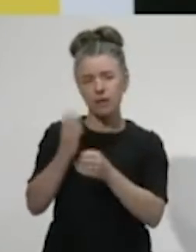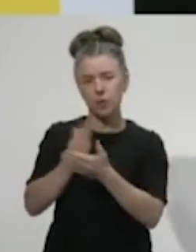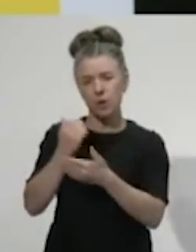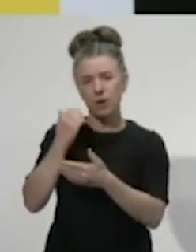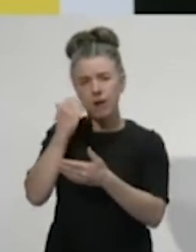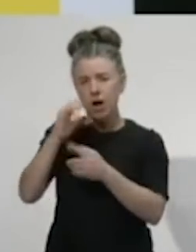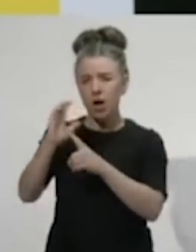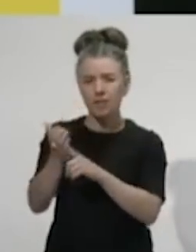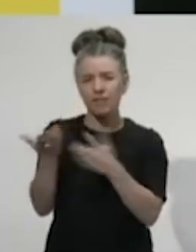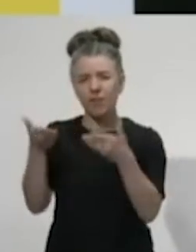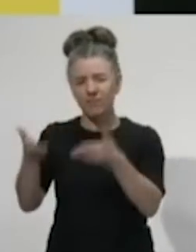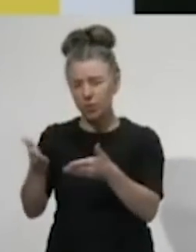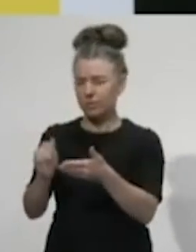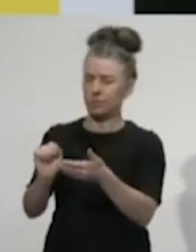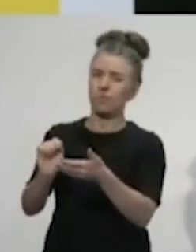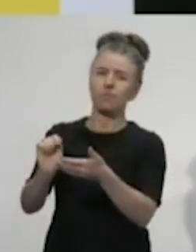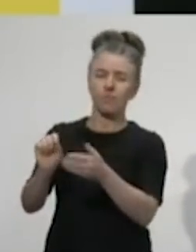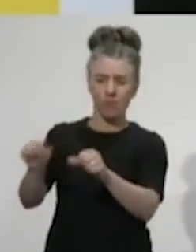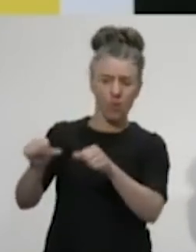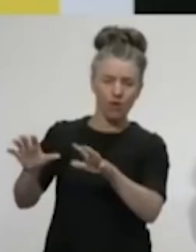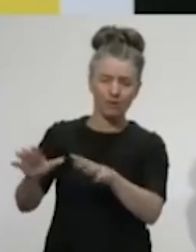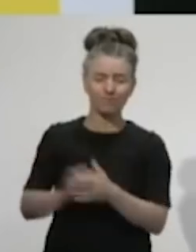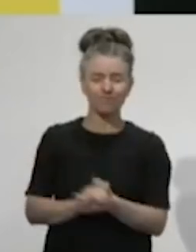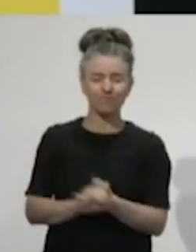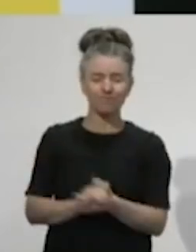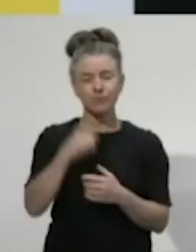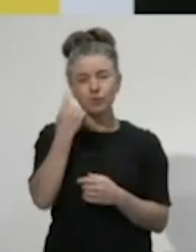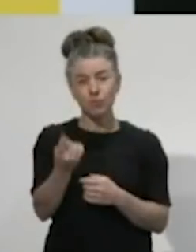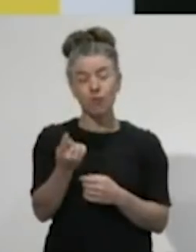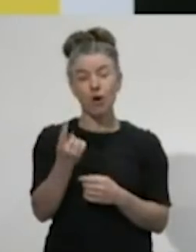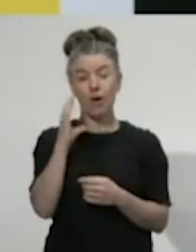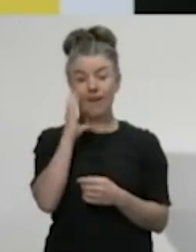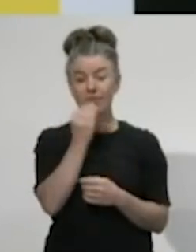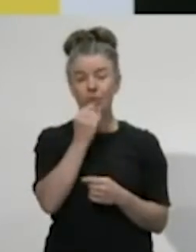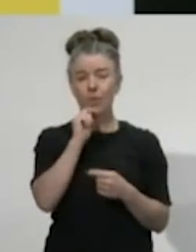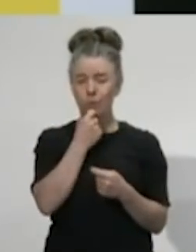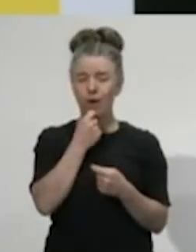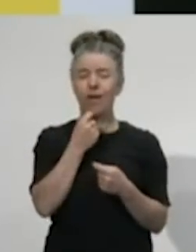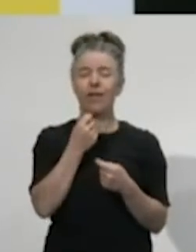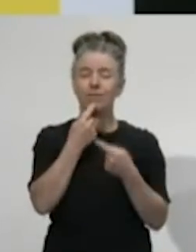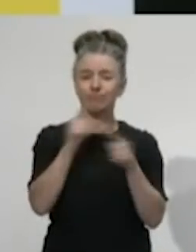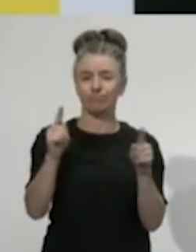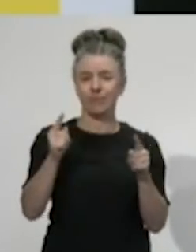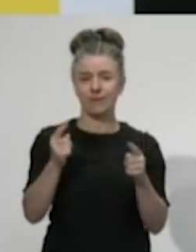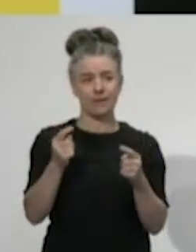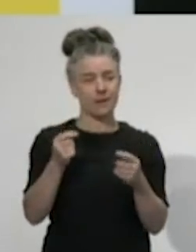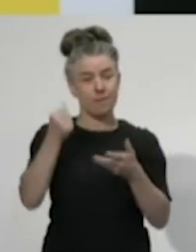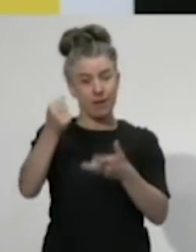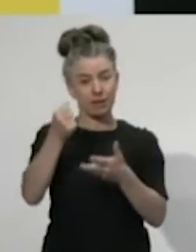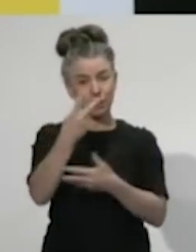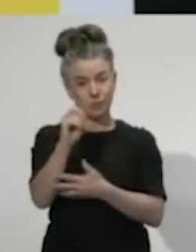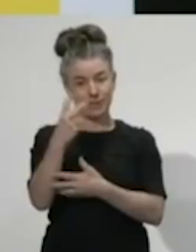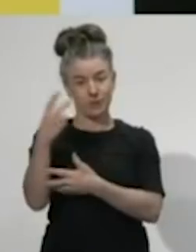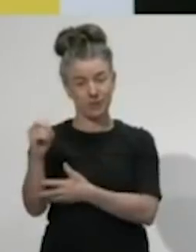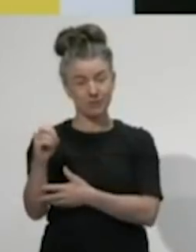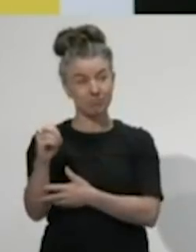Tomorrow afternoon, Budget 2020 will be delivered within the most challenging economic conditions faced by any